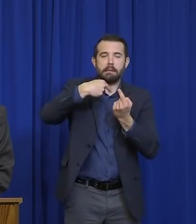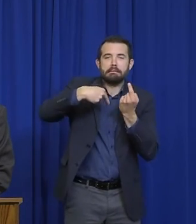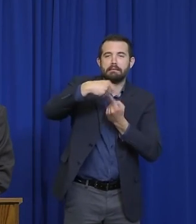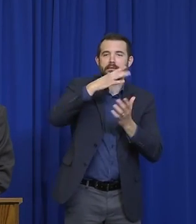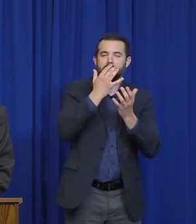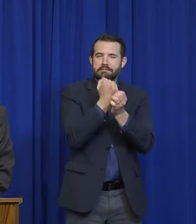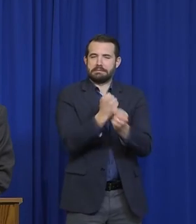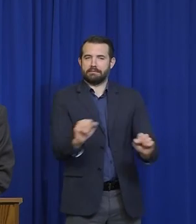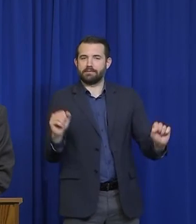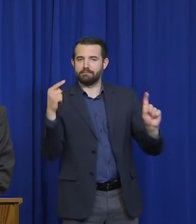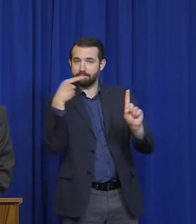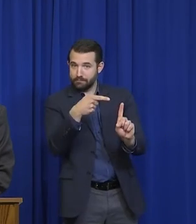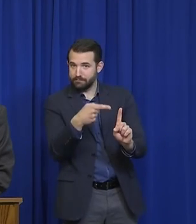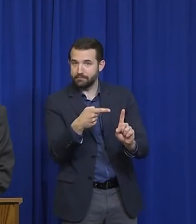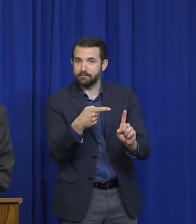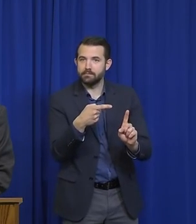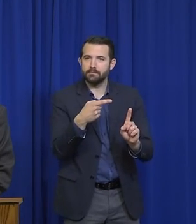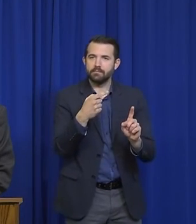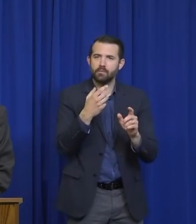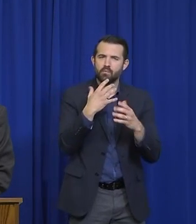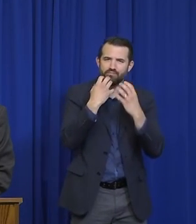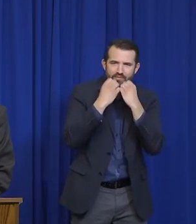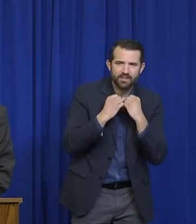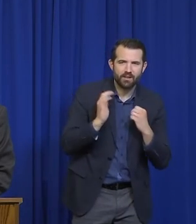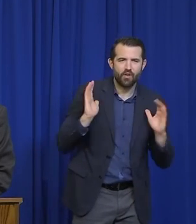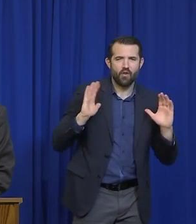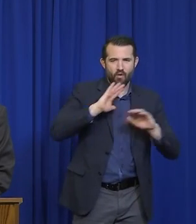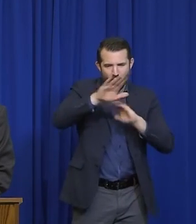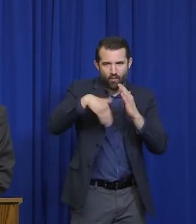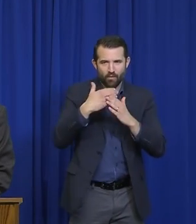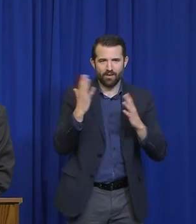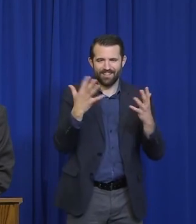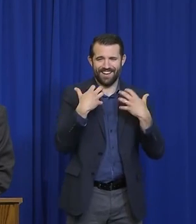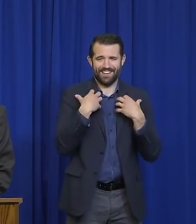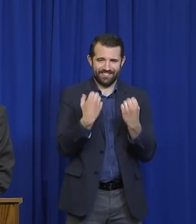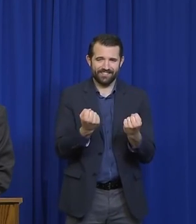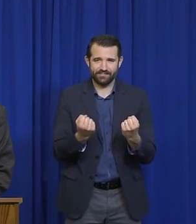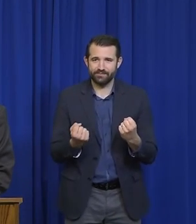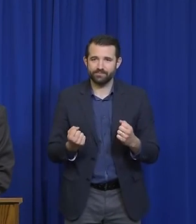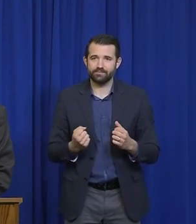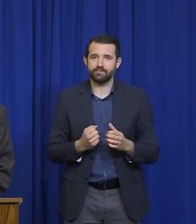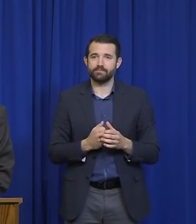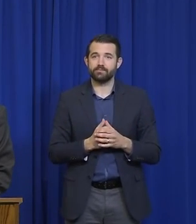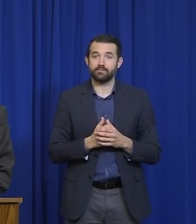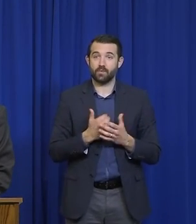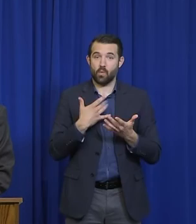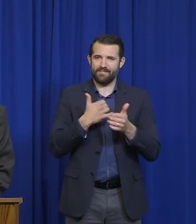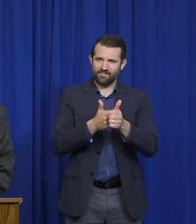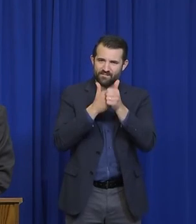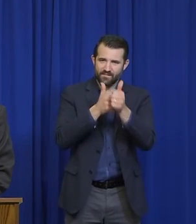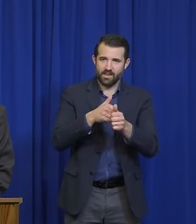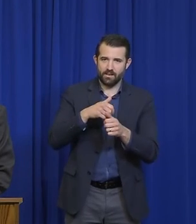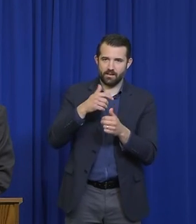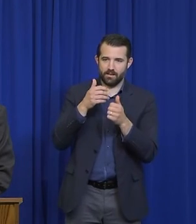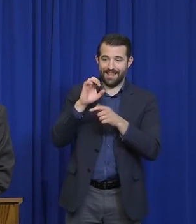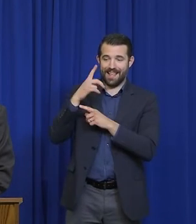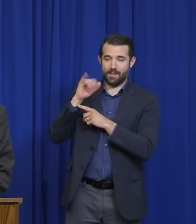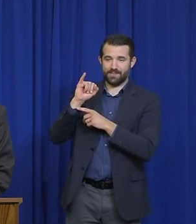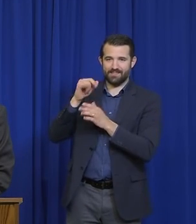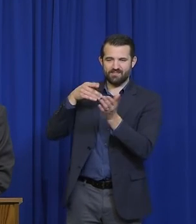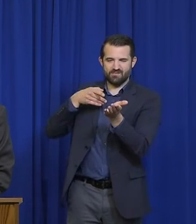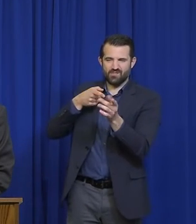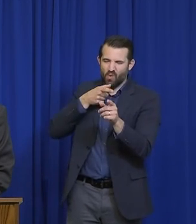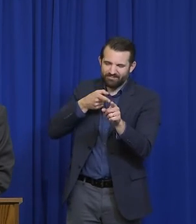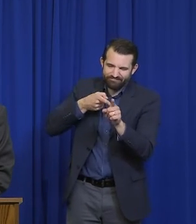everyone's health and safety. Those are the criteria, the epidemiological criteria that Dr. Shah described